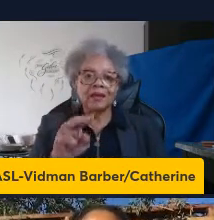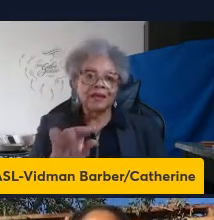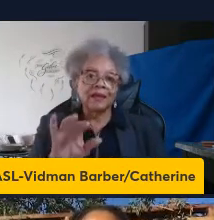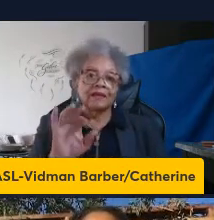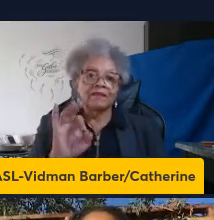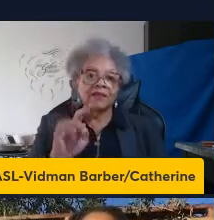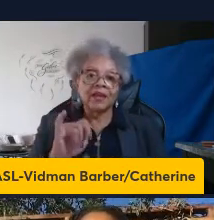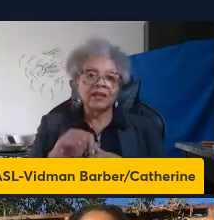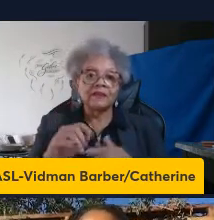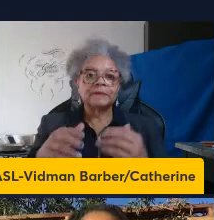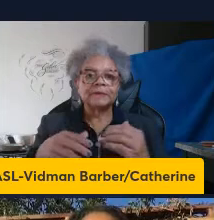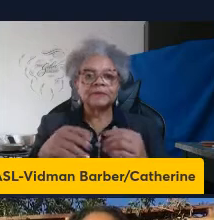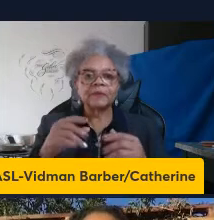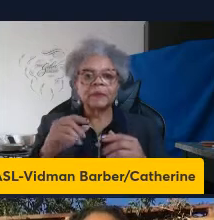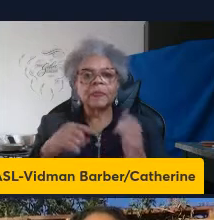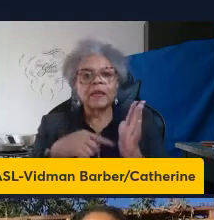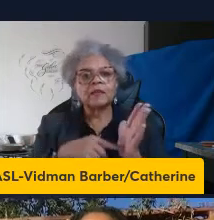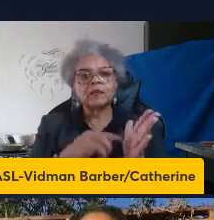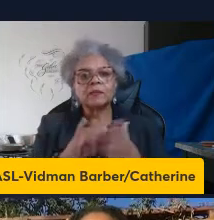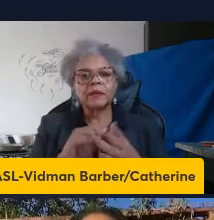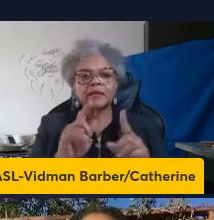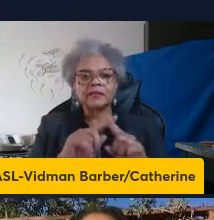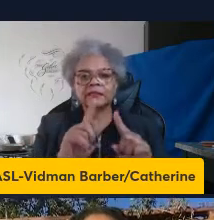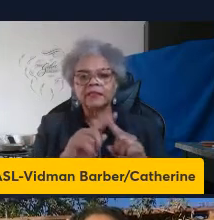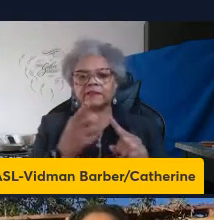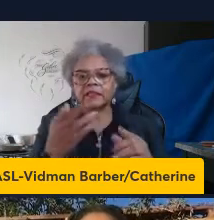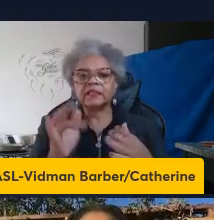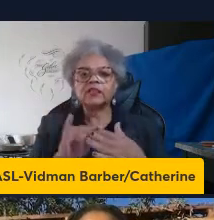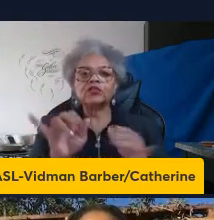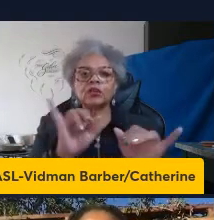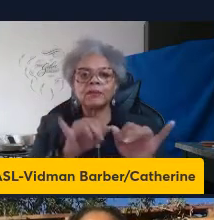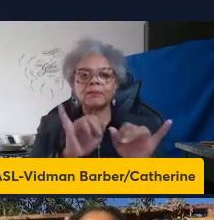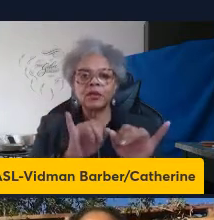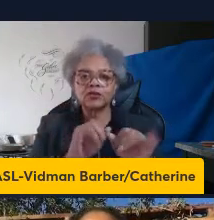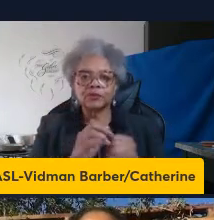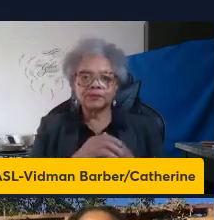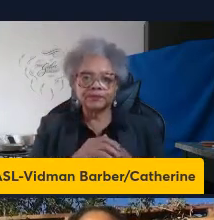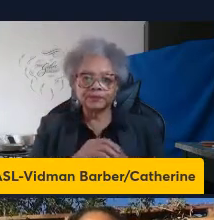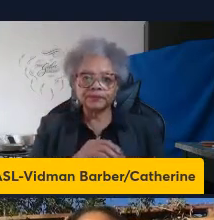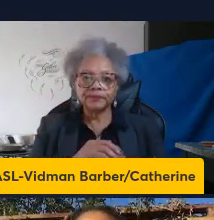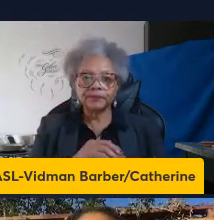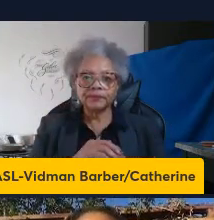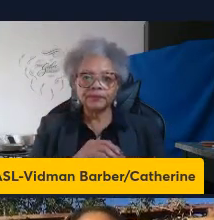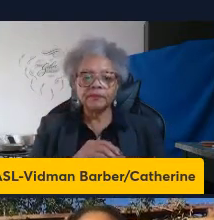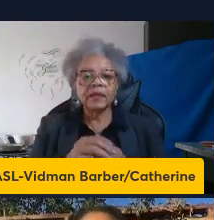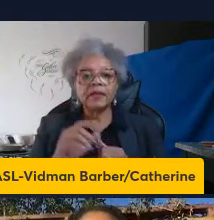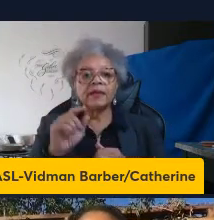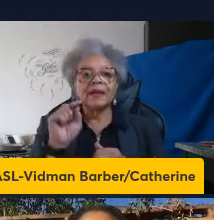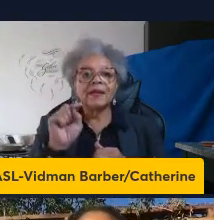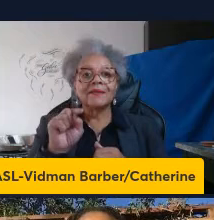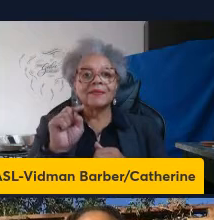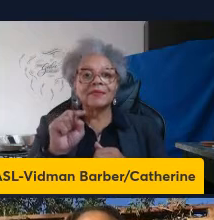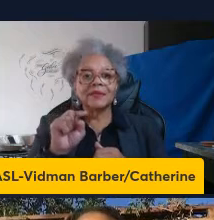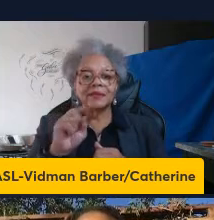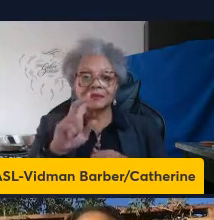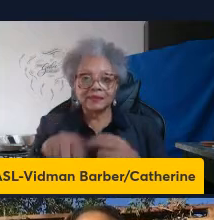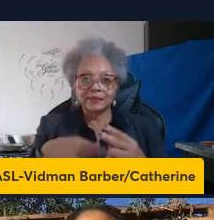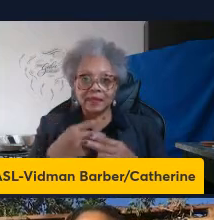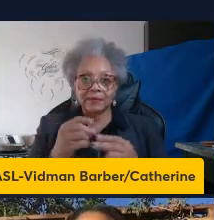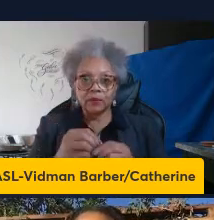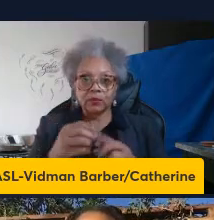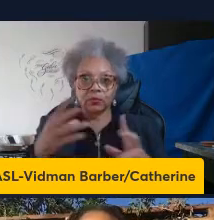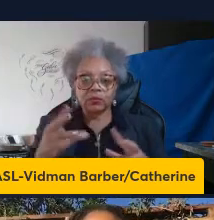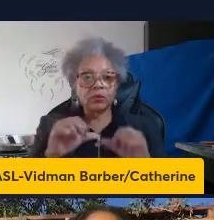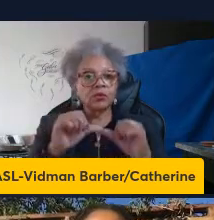by a number of different inflammatory markers that you can measure peripherally. This sustained inflammation goes on to